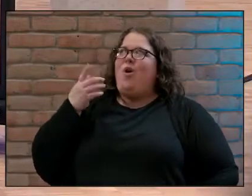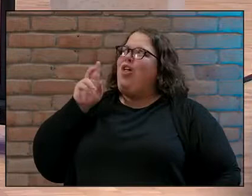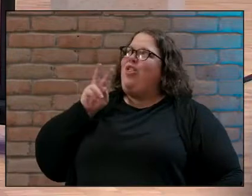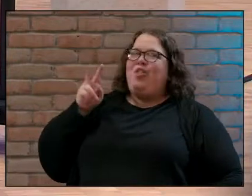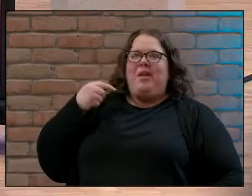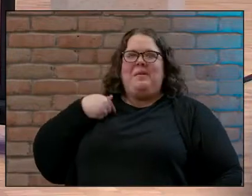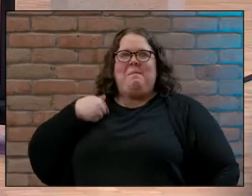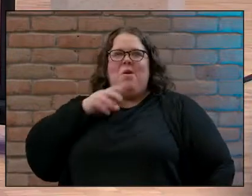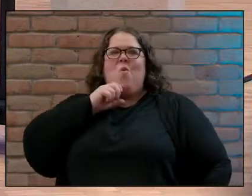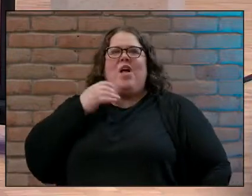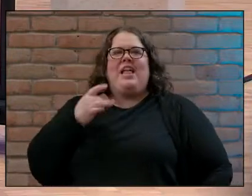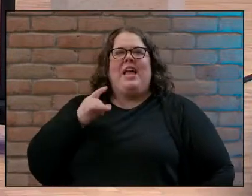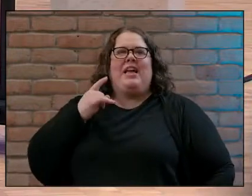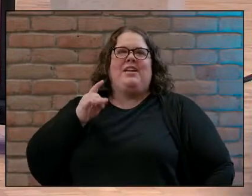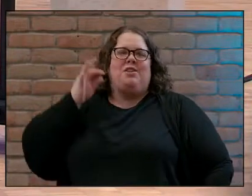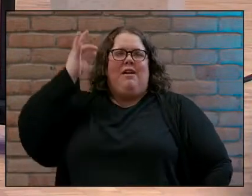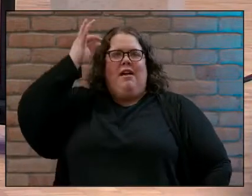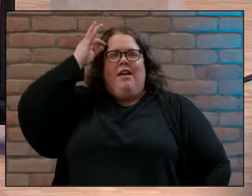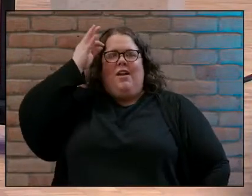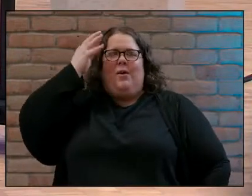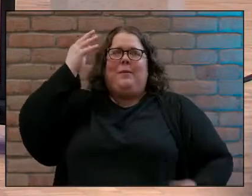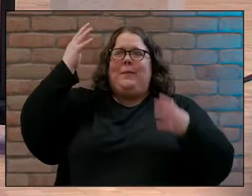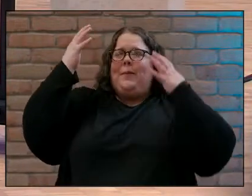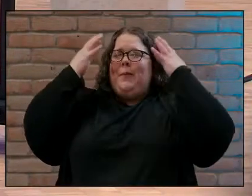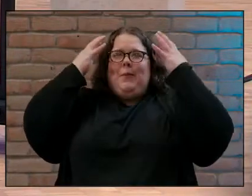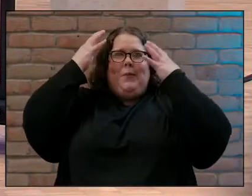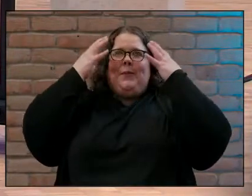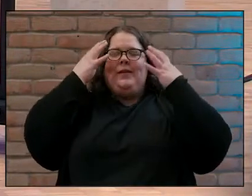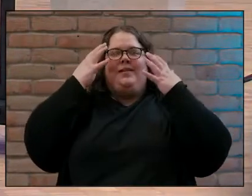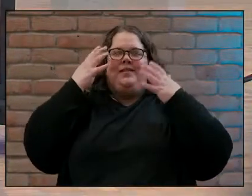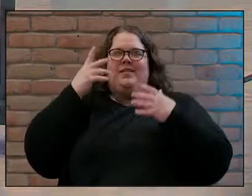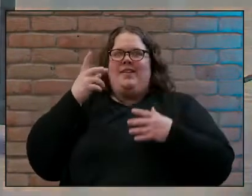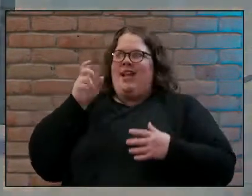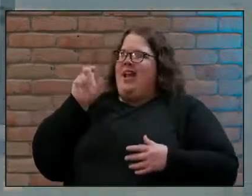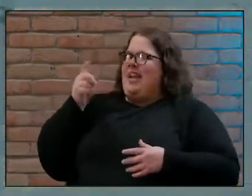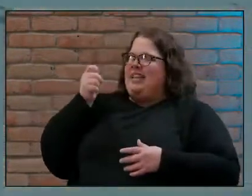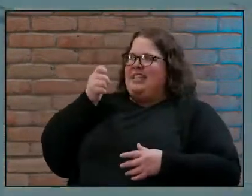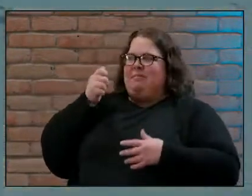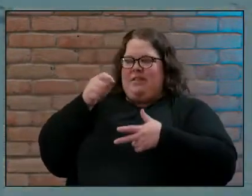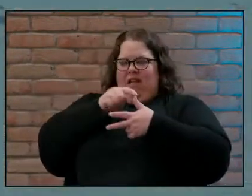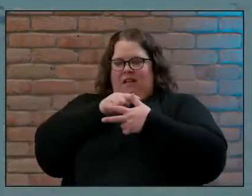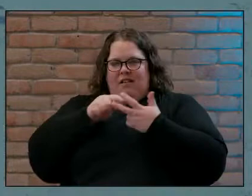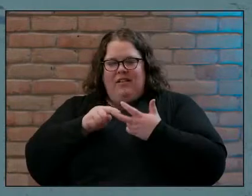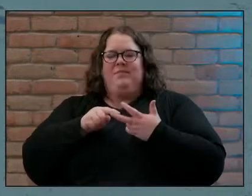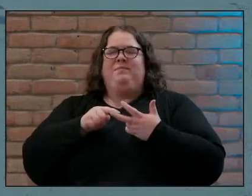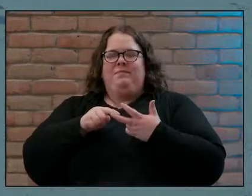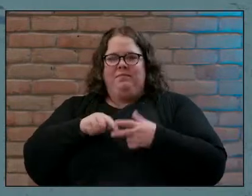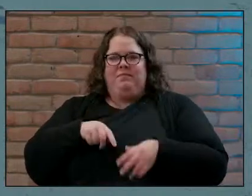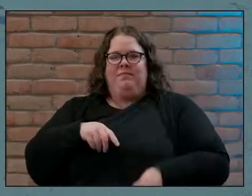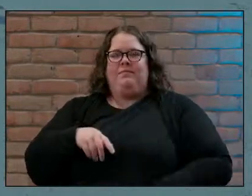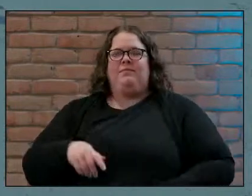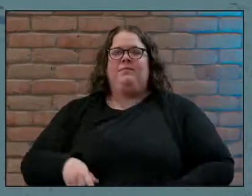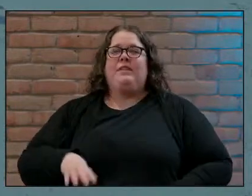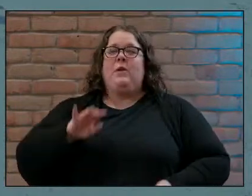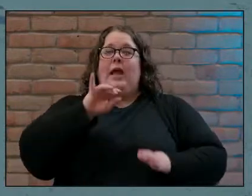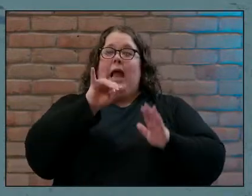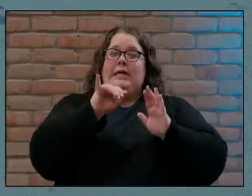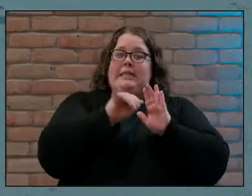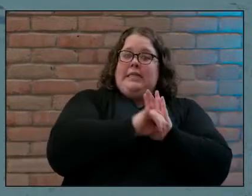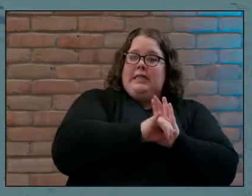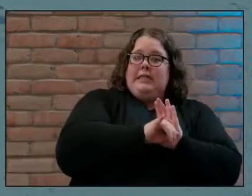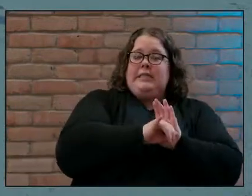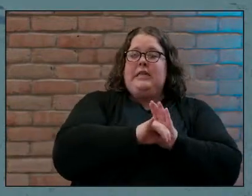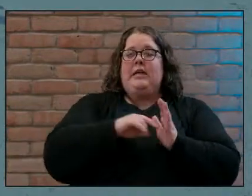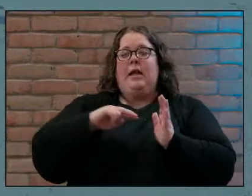old with all that hair asking himself those questions identity and purpose are